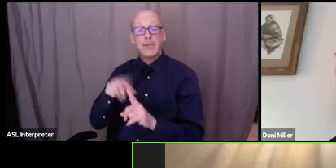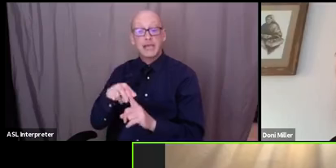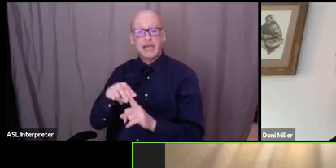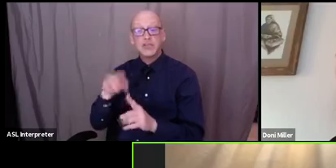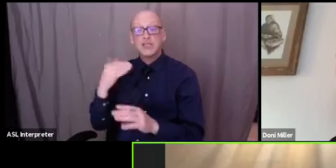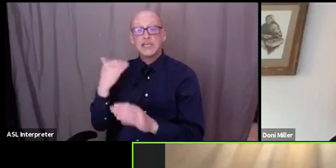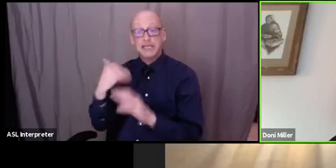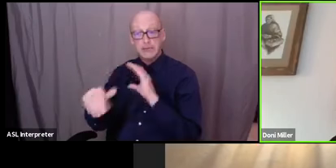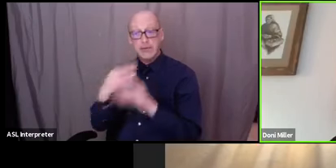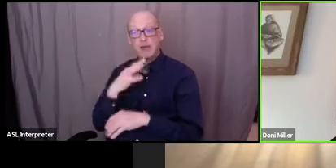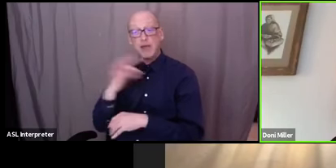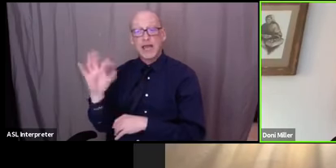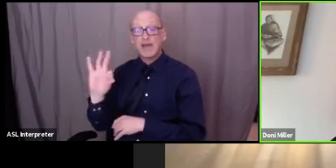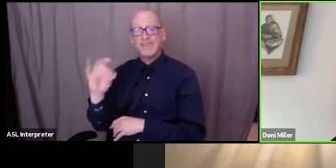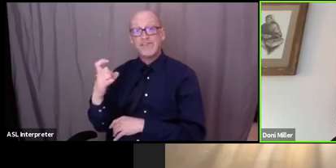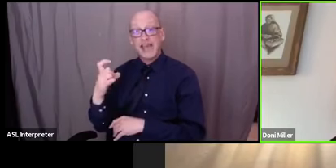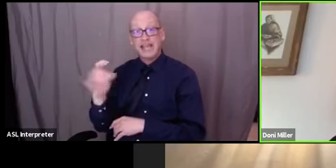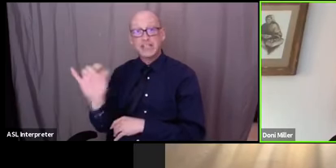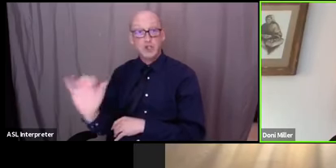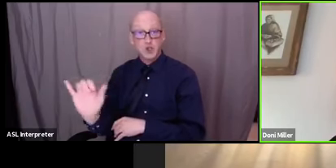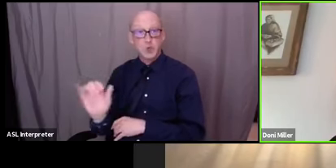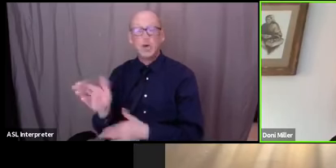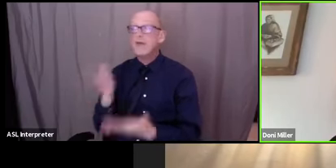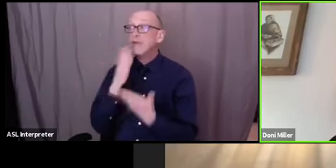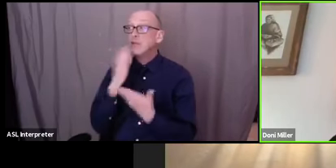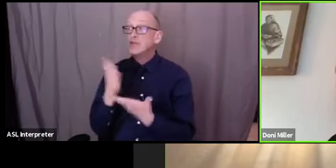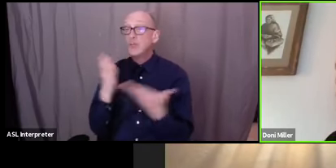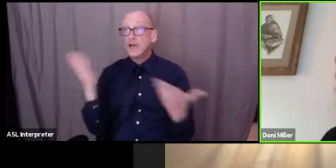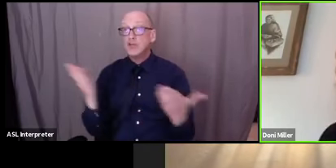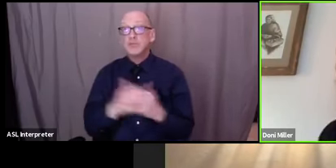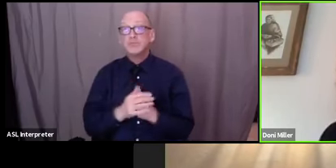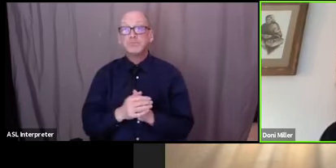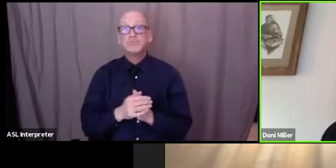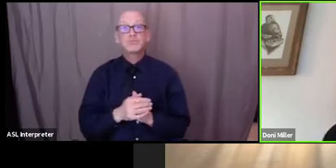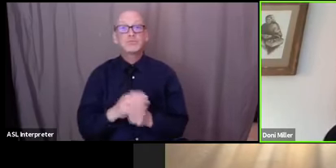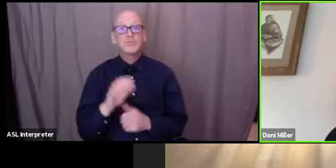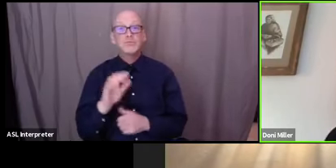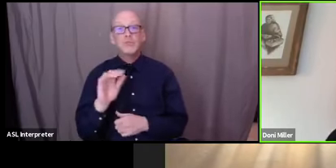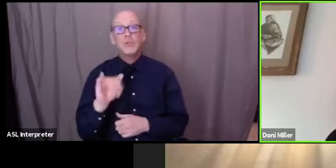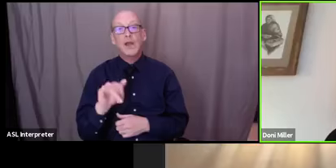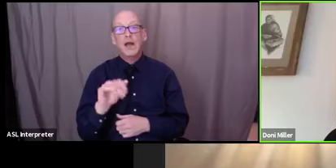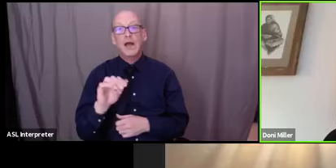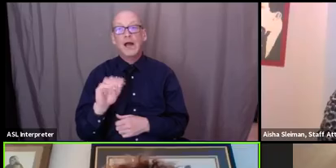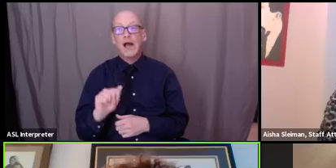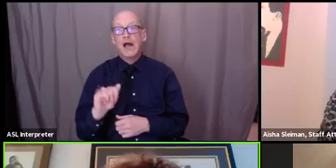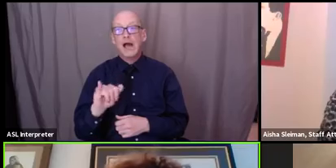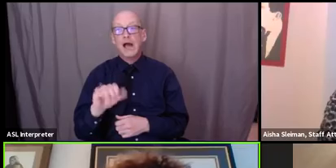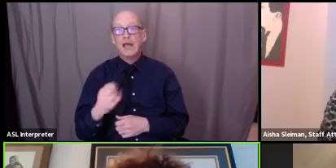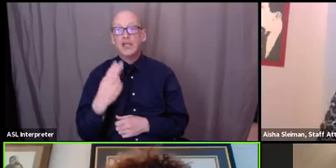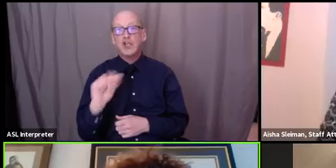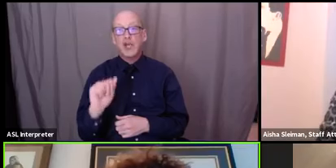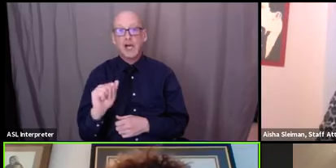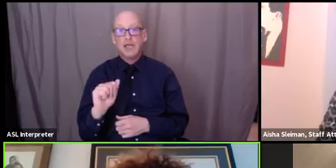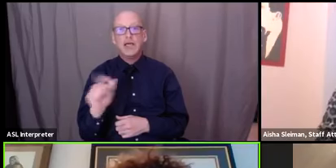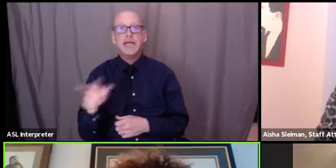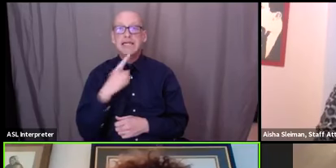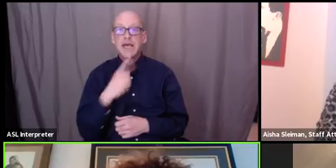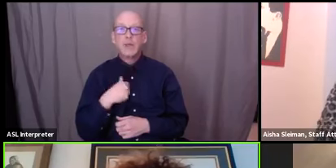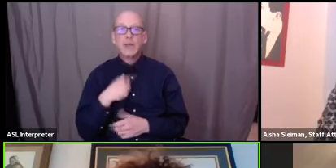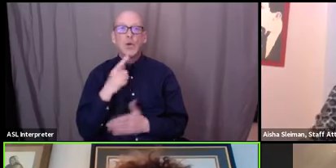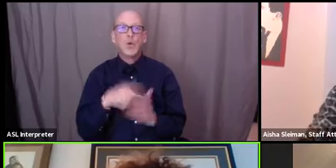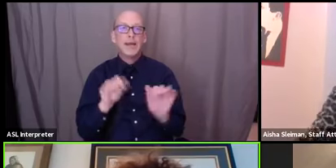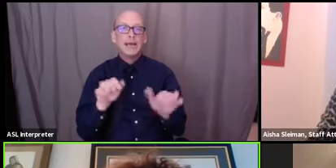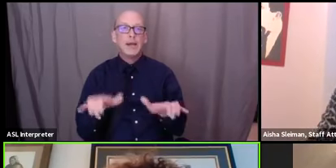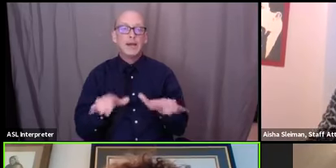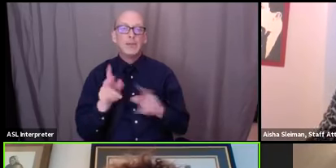well thank you so very much so aisha tell me what do people do what can people do